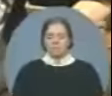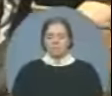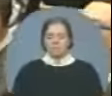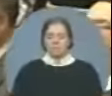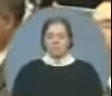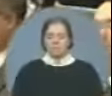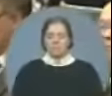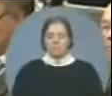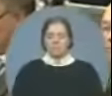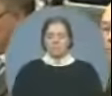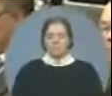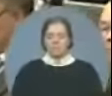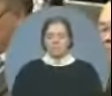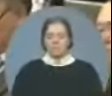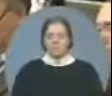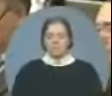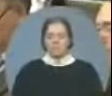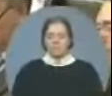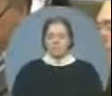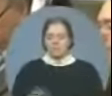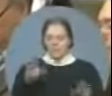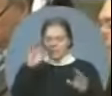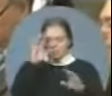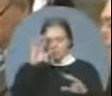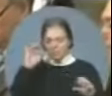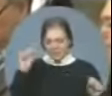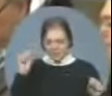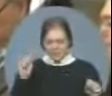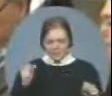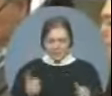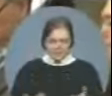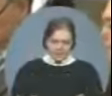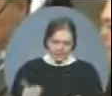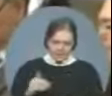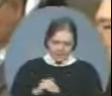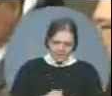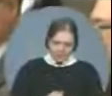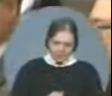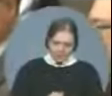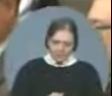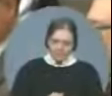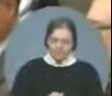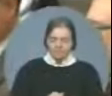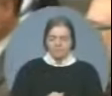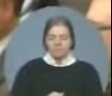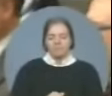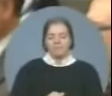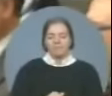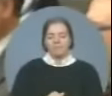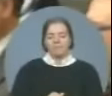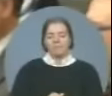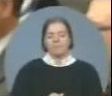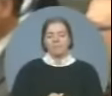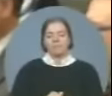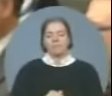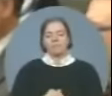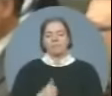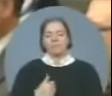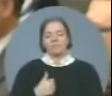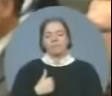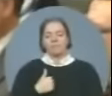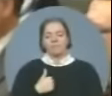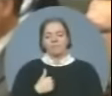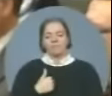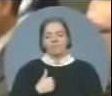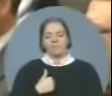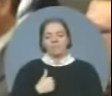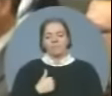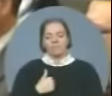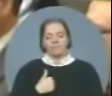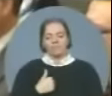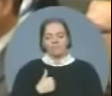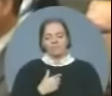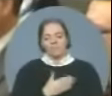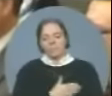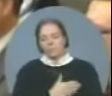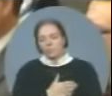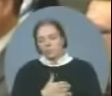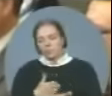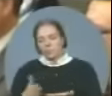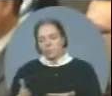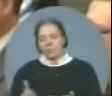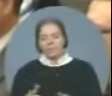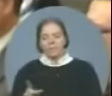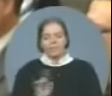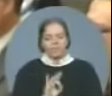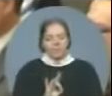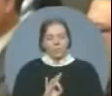Mr. Speaker, again, we have one after another after another of imaginary scandals. All imaginary because they're about